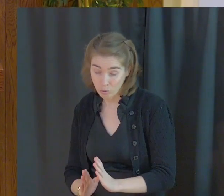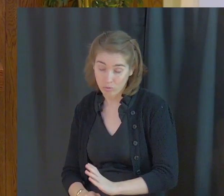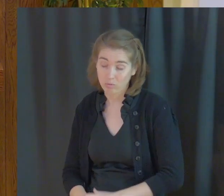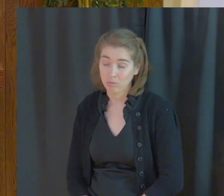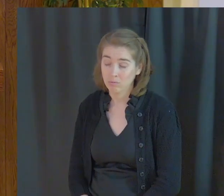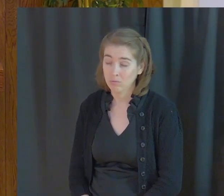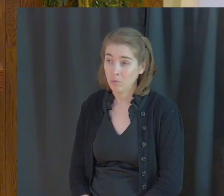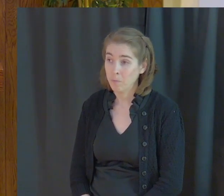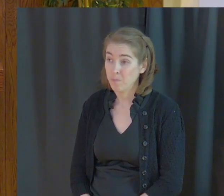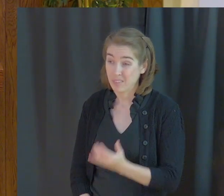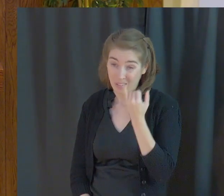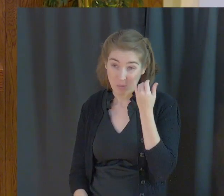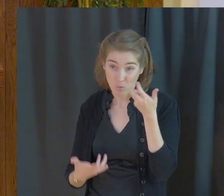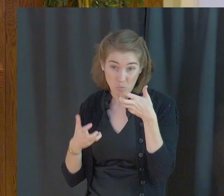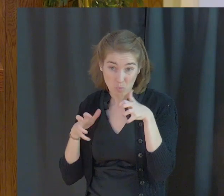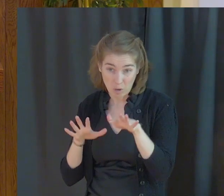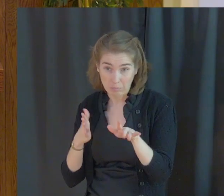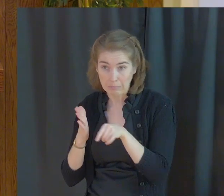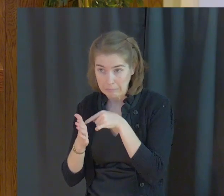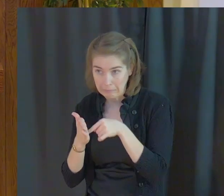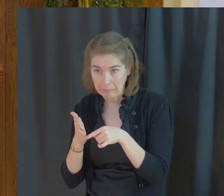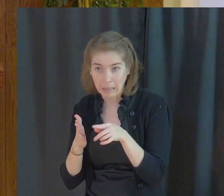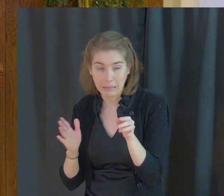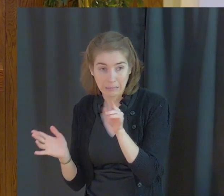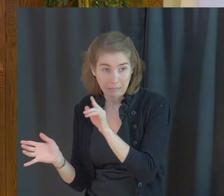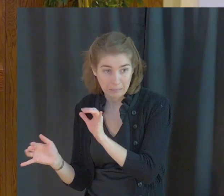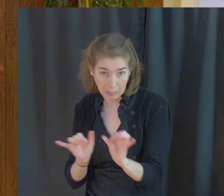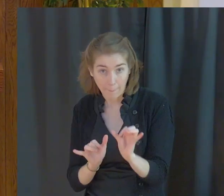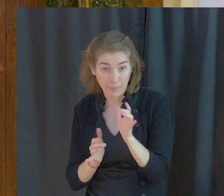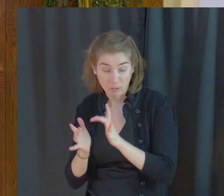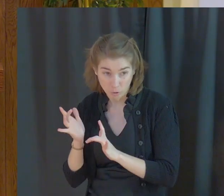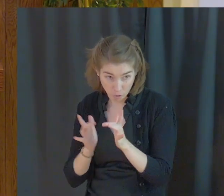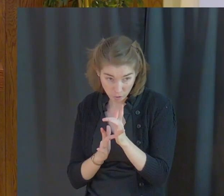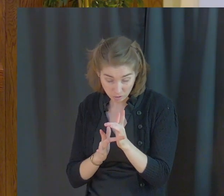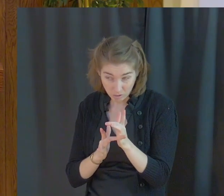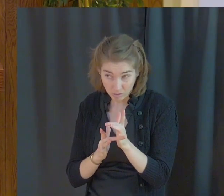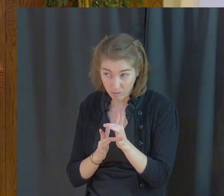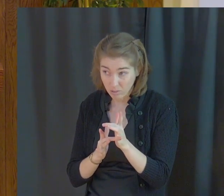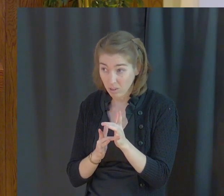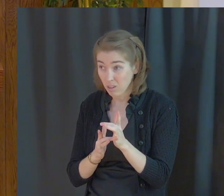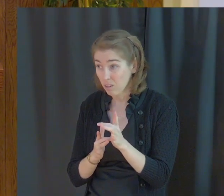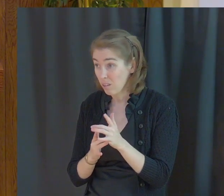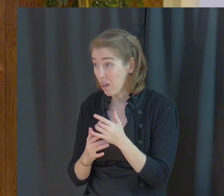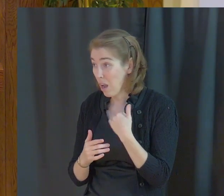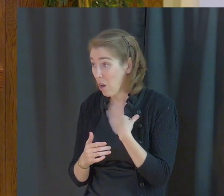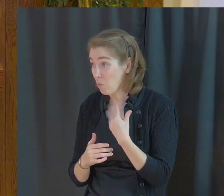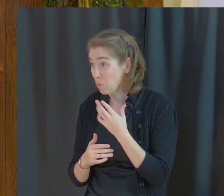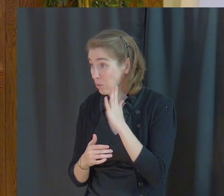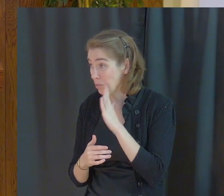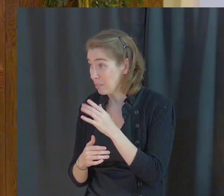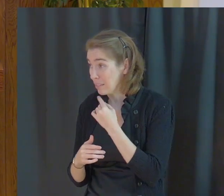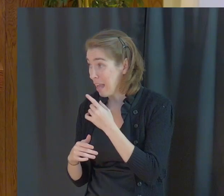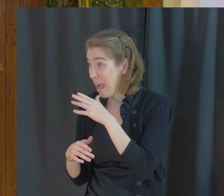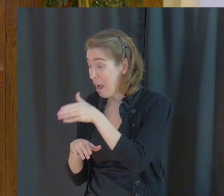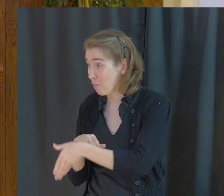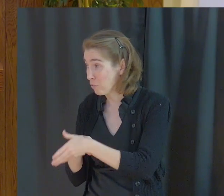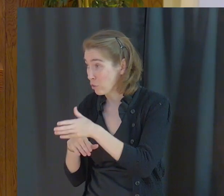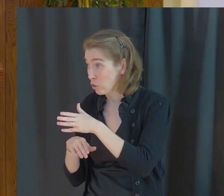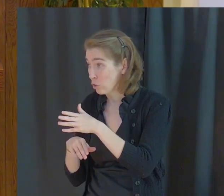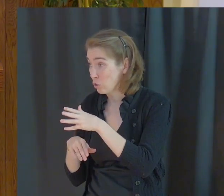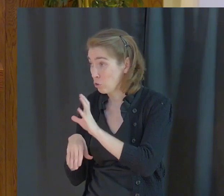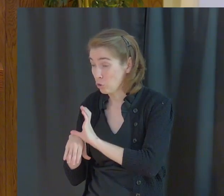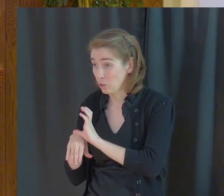If you don't want to be accused like Jesus of these things, I'm going to go down after church today. I'm going to have lunch